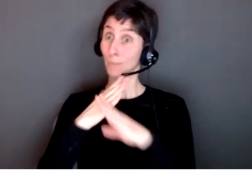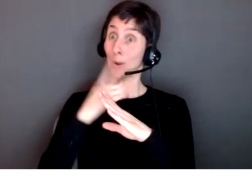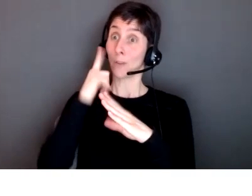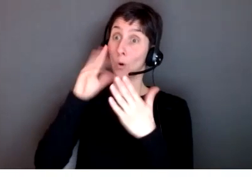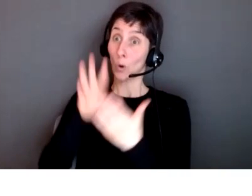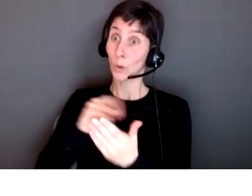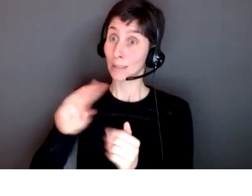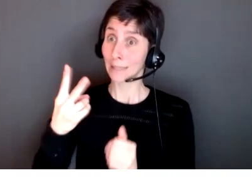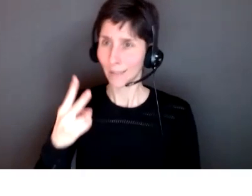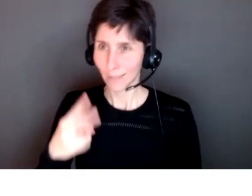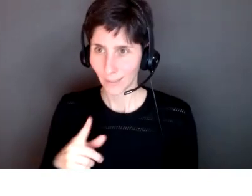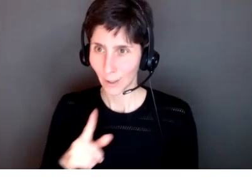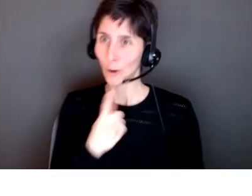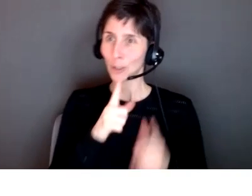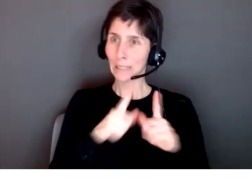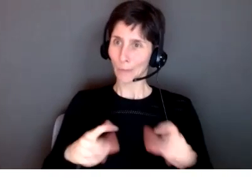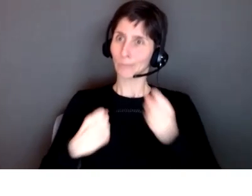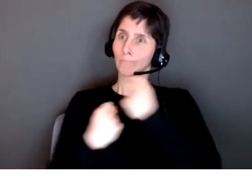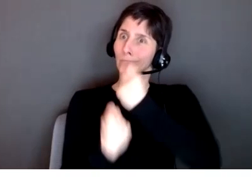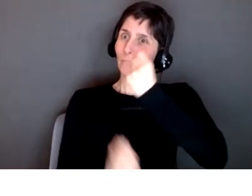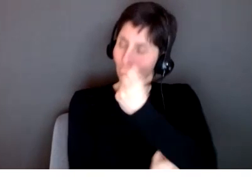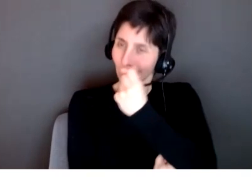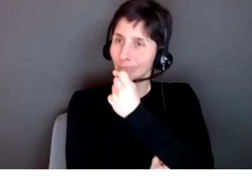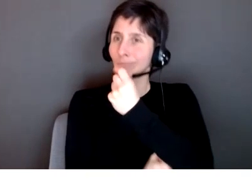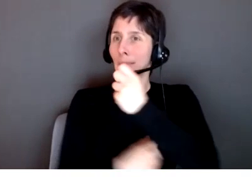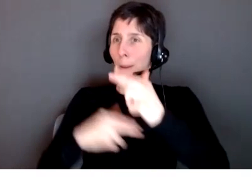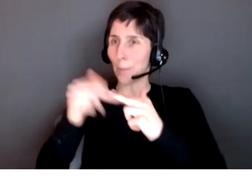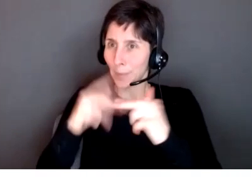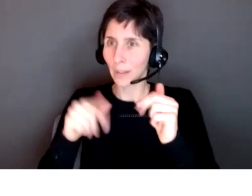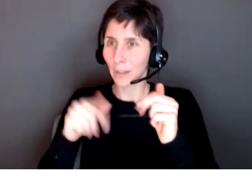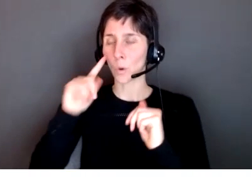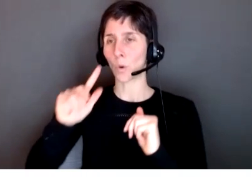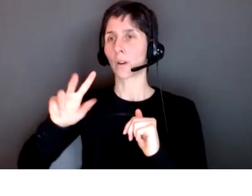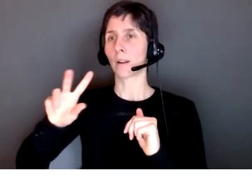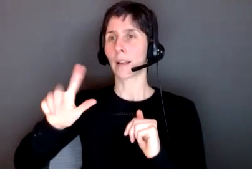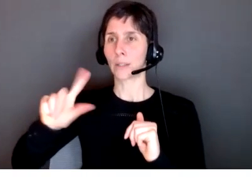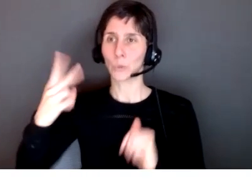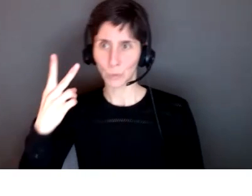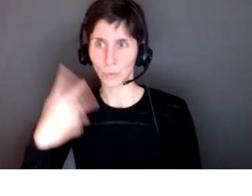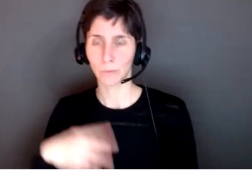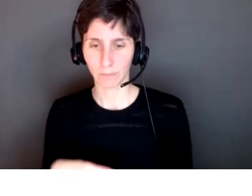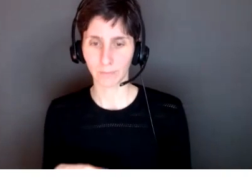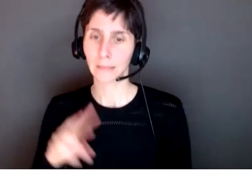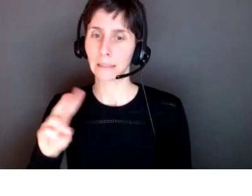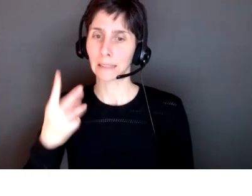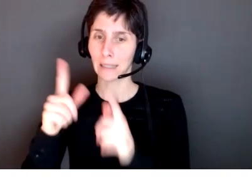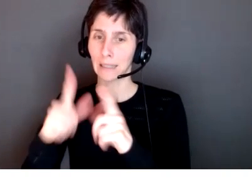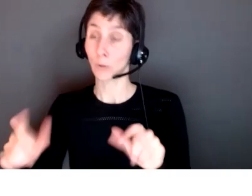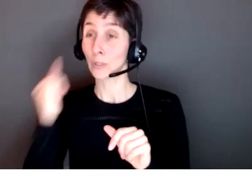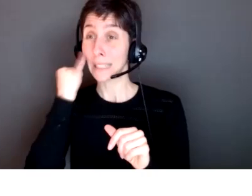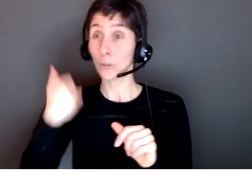as a scaffold to learn english and if we pressure kids to